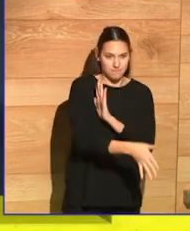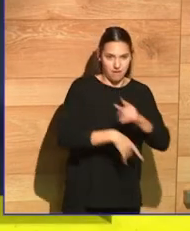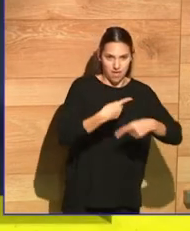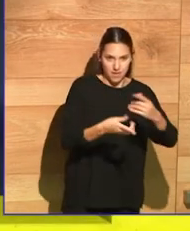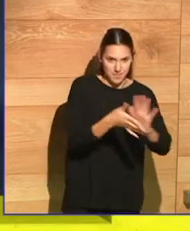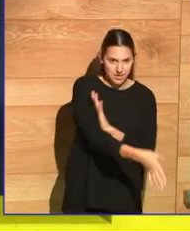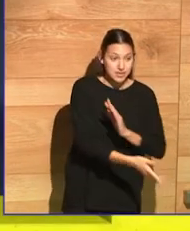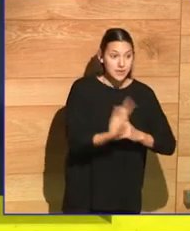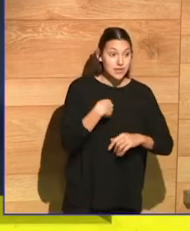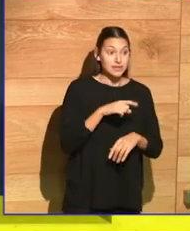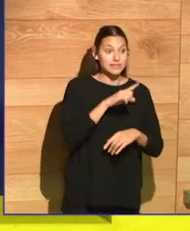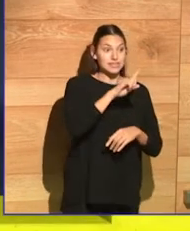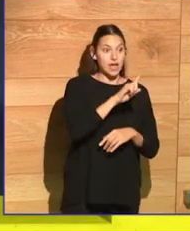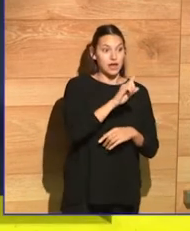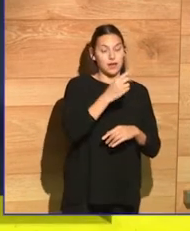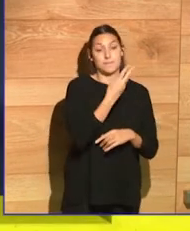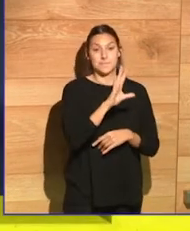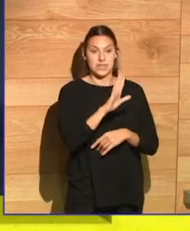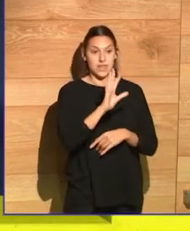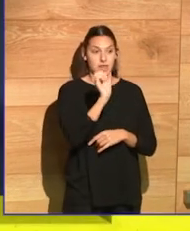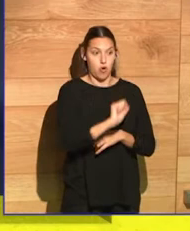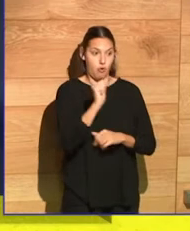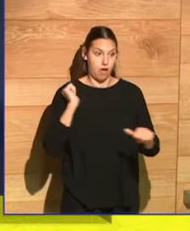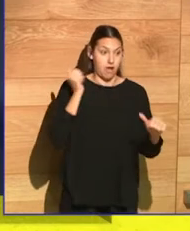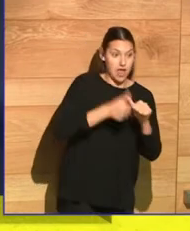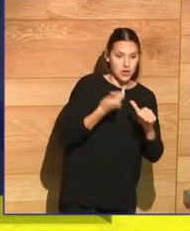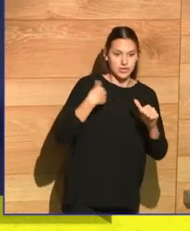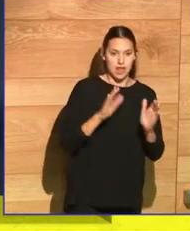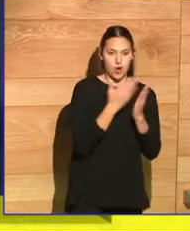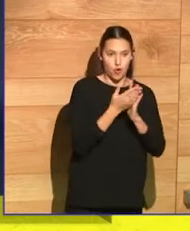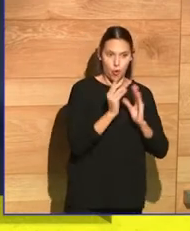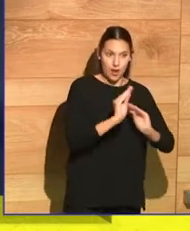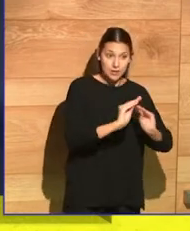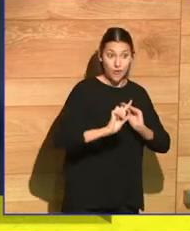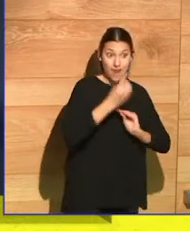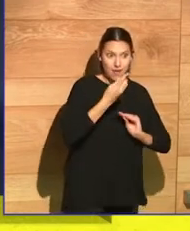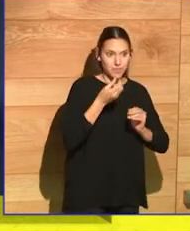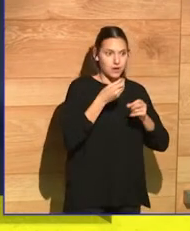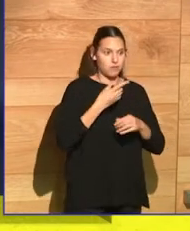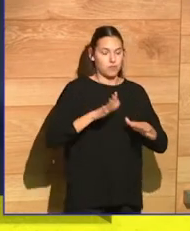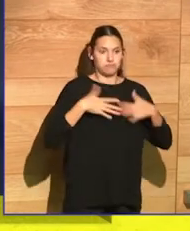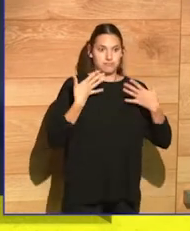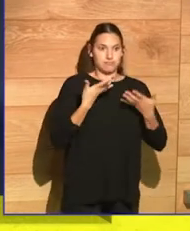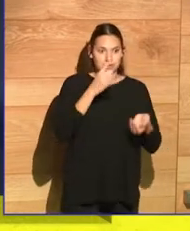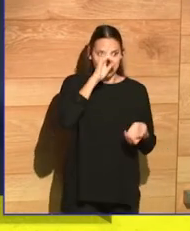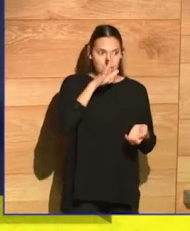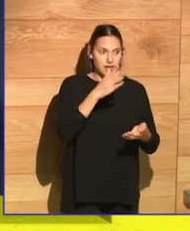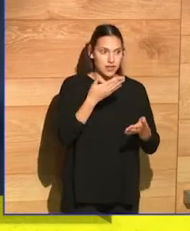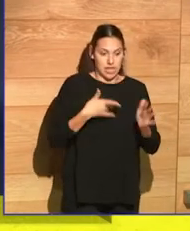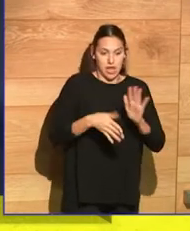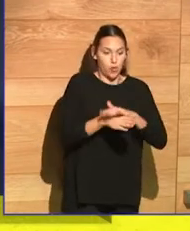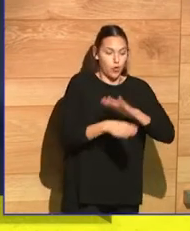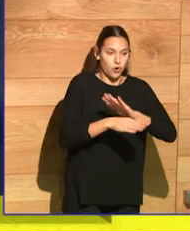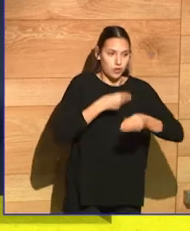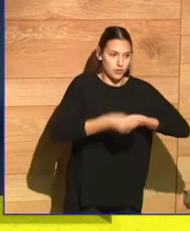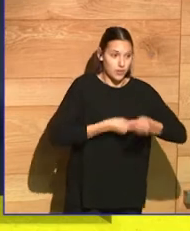made in granite. Twenty-five years ago he published his first novel and he has been surprising all his readers ever